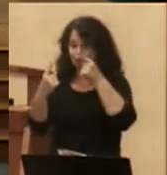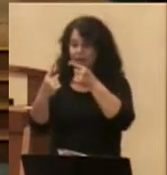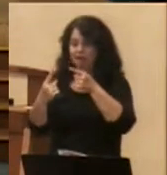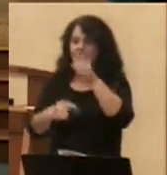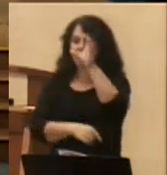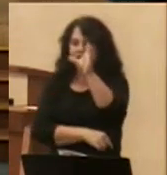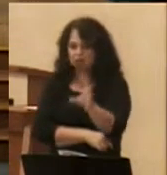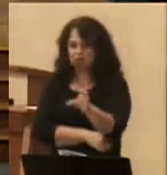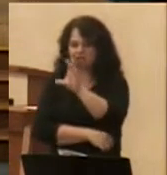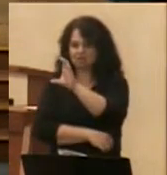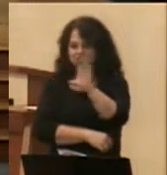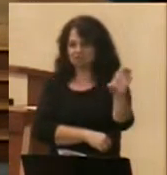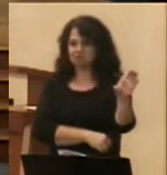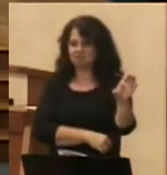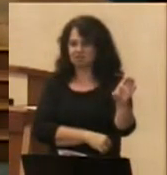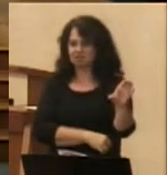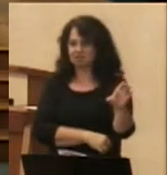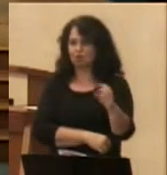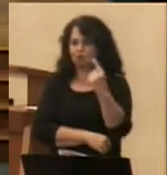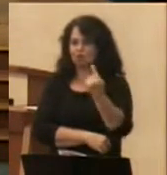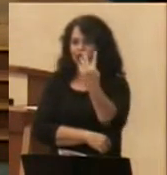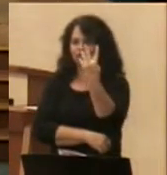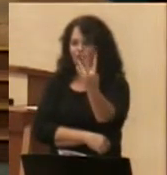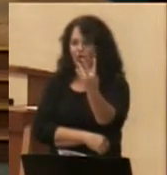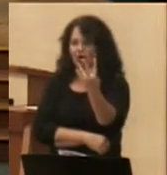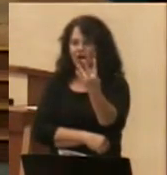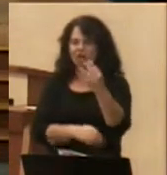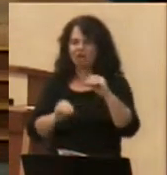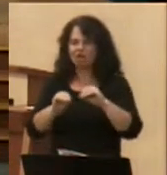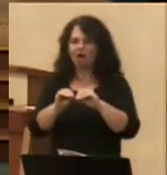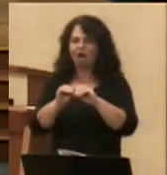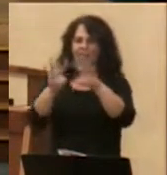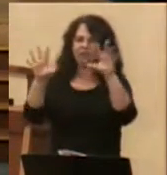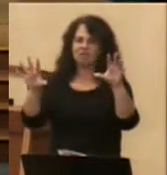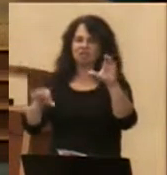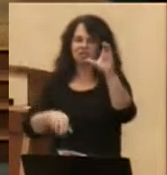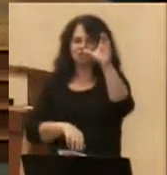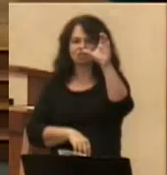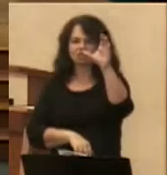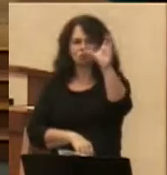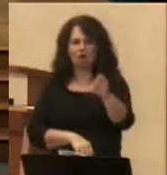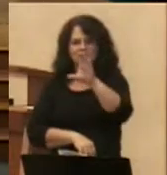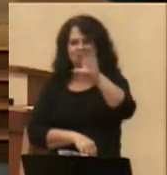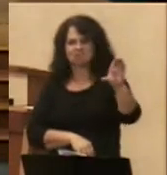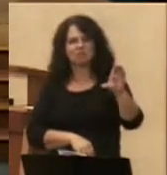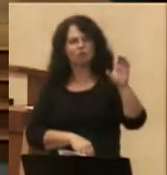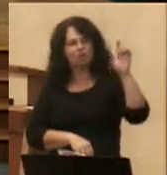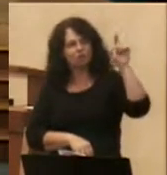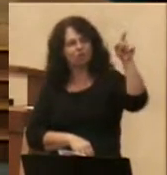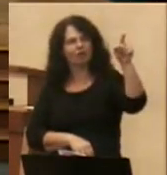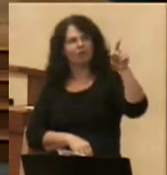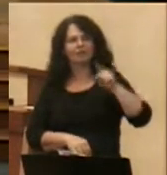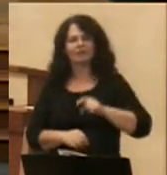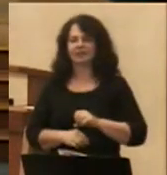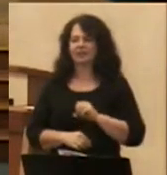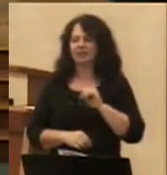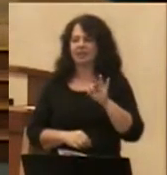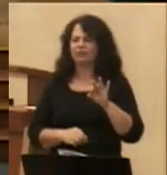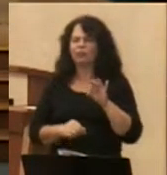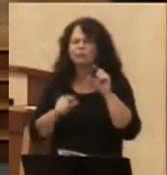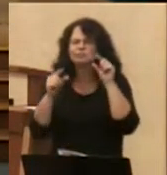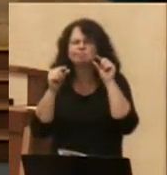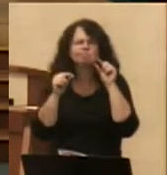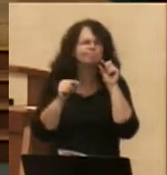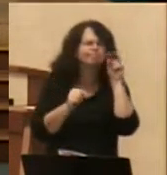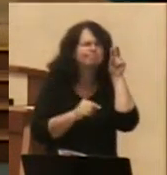obvious crosses in all of the symbols on that stained glass window. Now, I'm sure that if you squint and